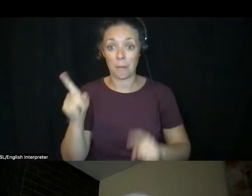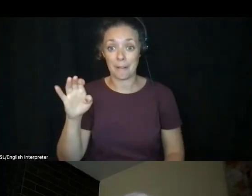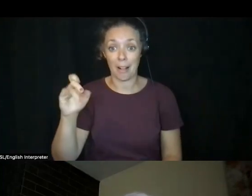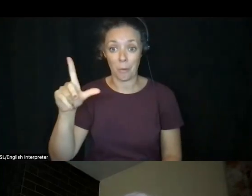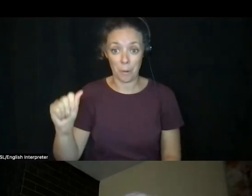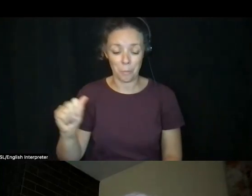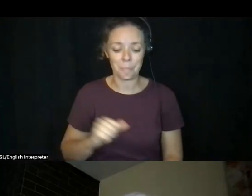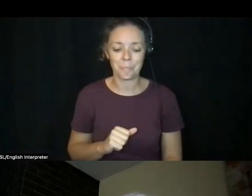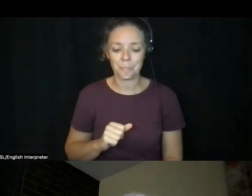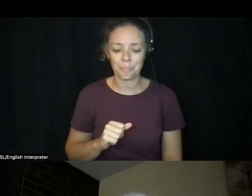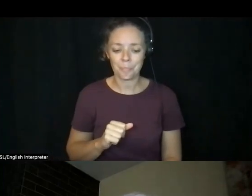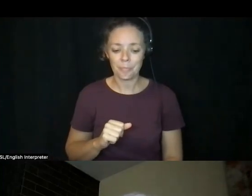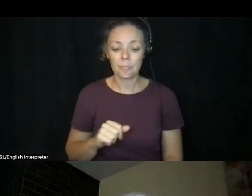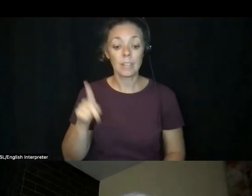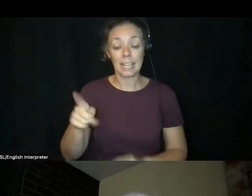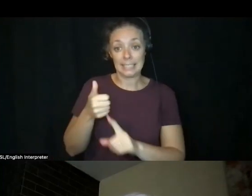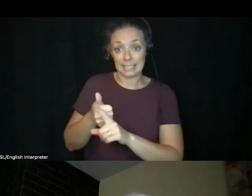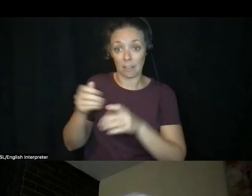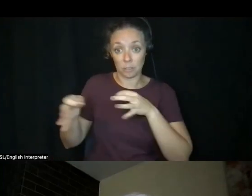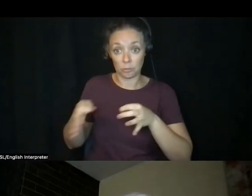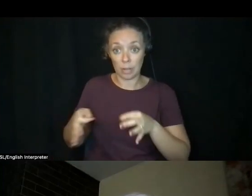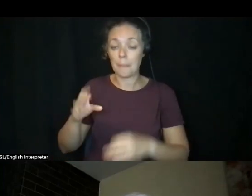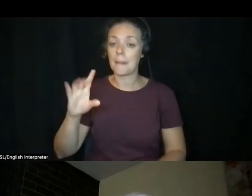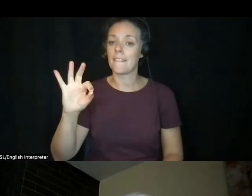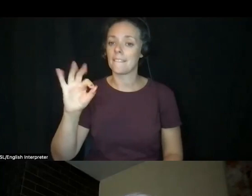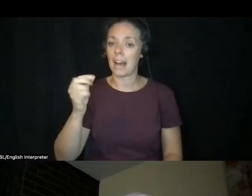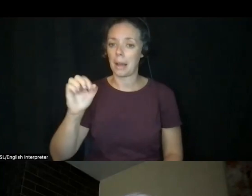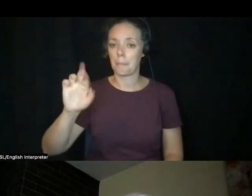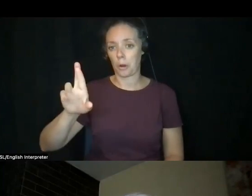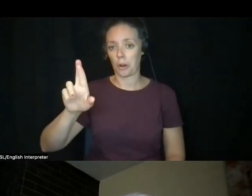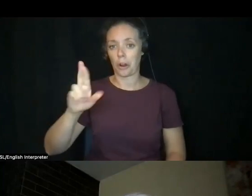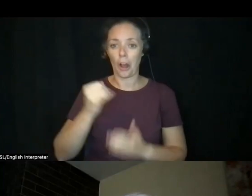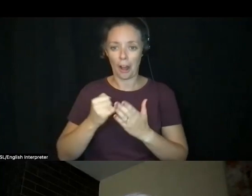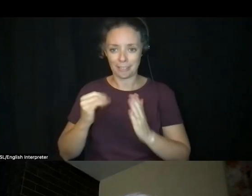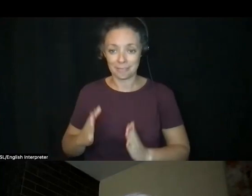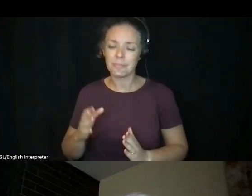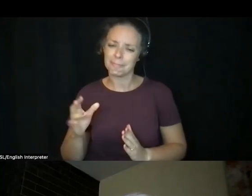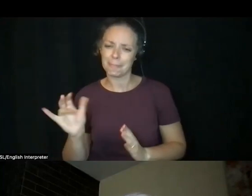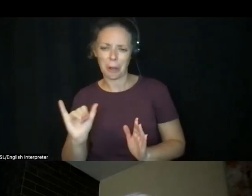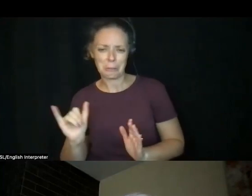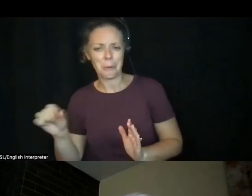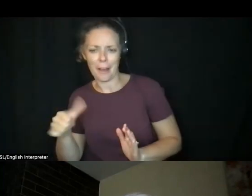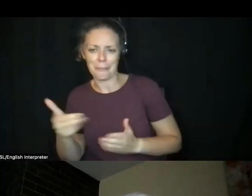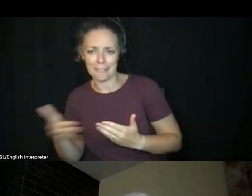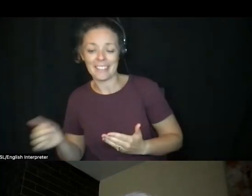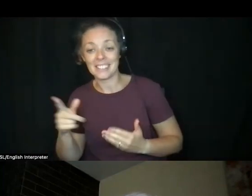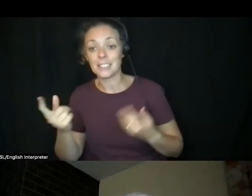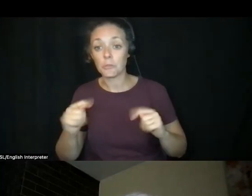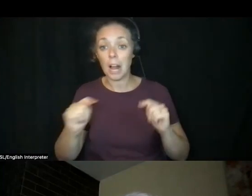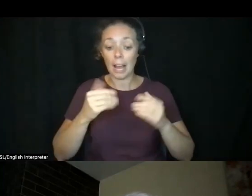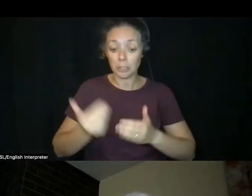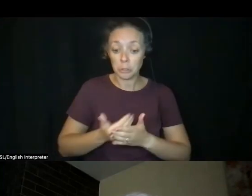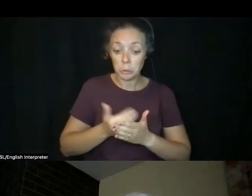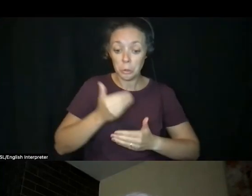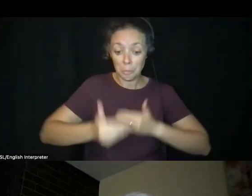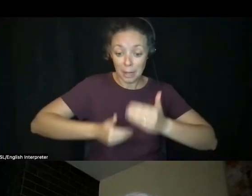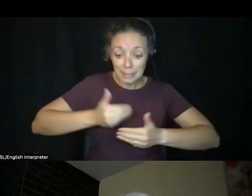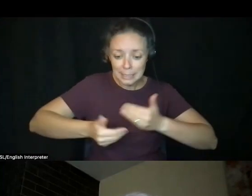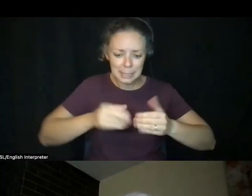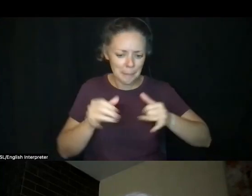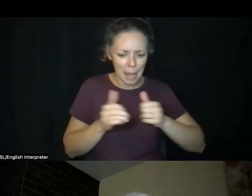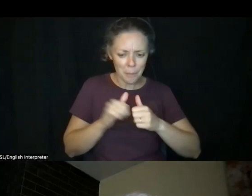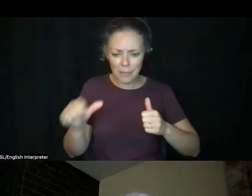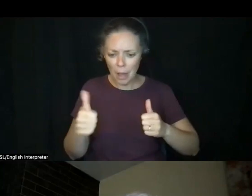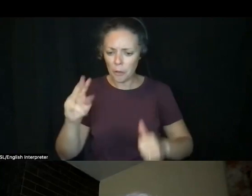-described fiberitis and sometimes other things, Tanya is always trying new processes and playing with other mediums, most